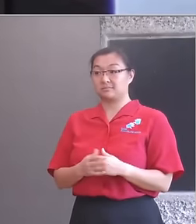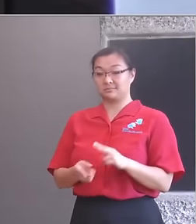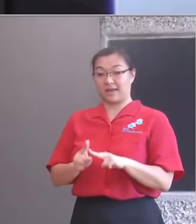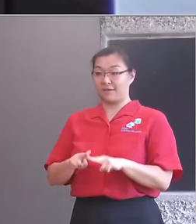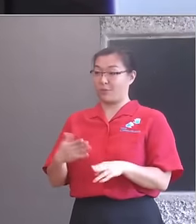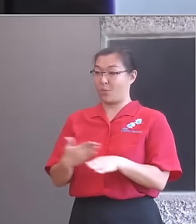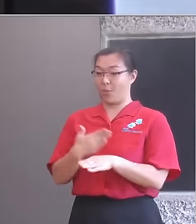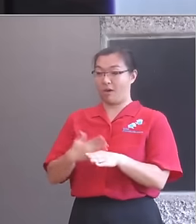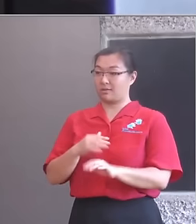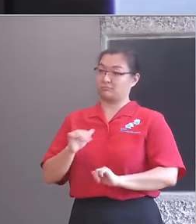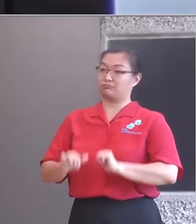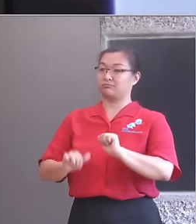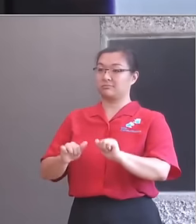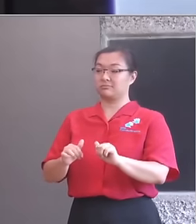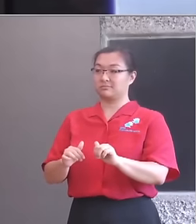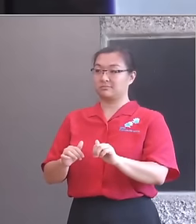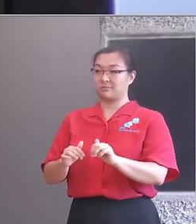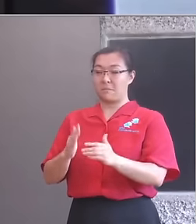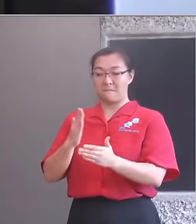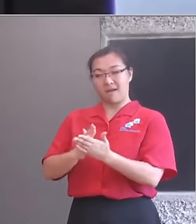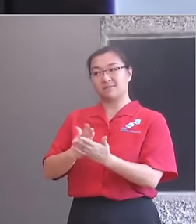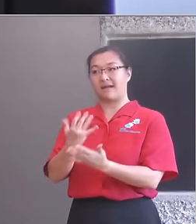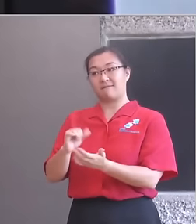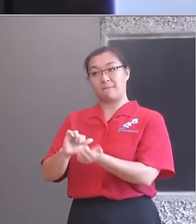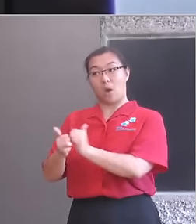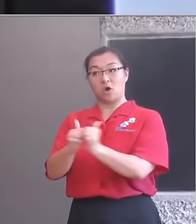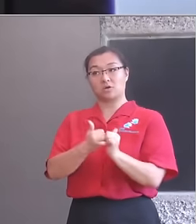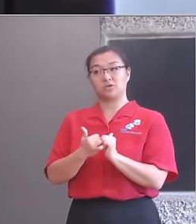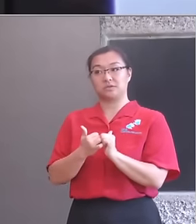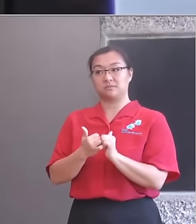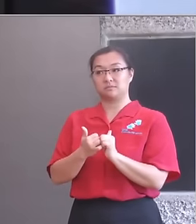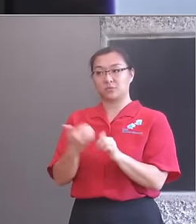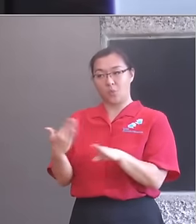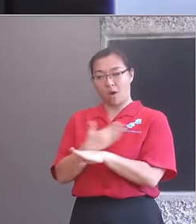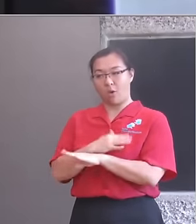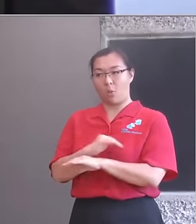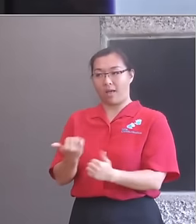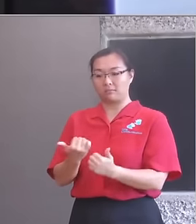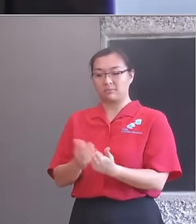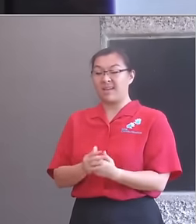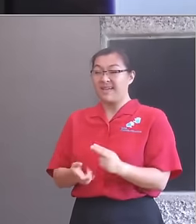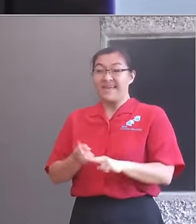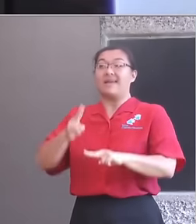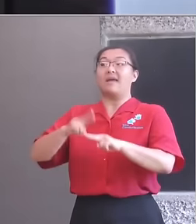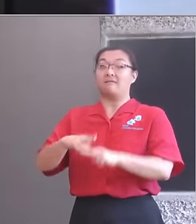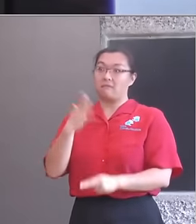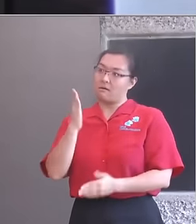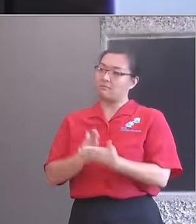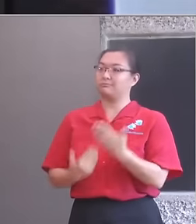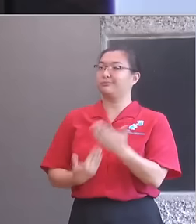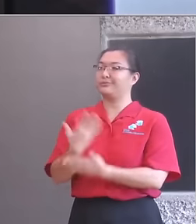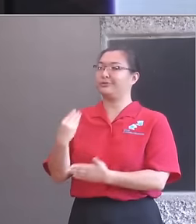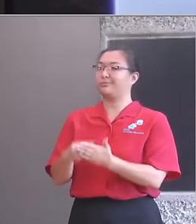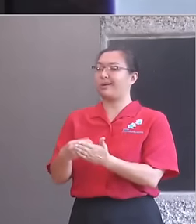was new money. That investment would still have to be delivered effectively in ways that demonstrate impact and value